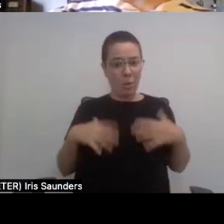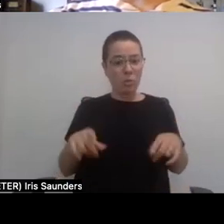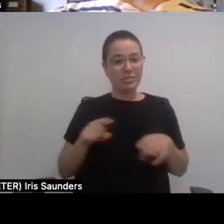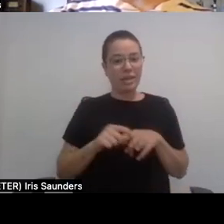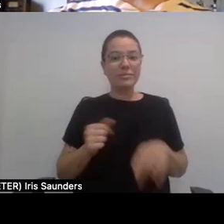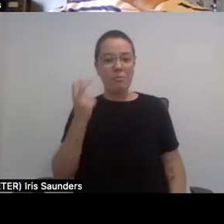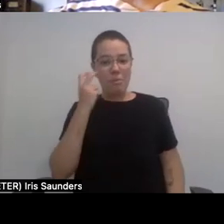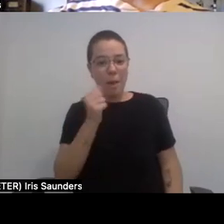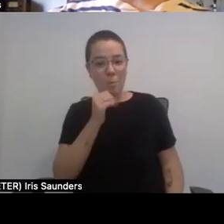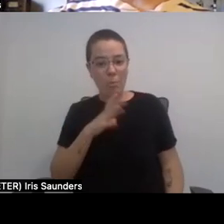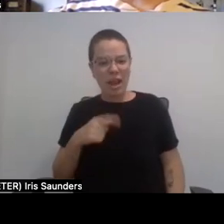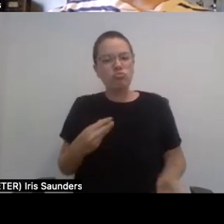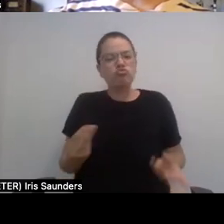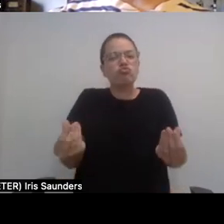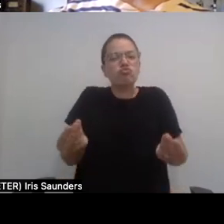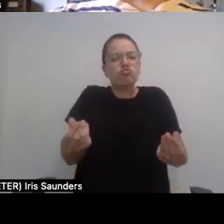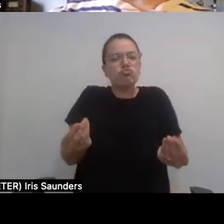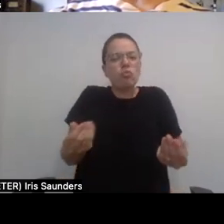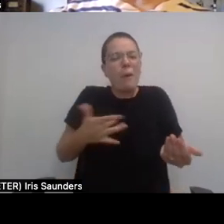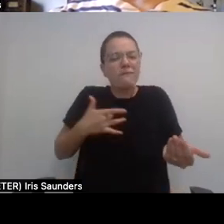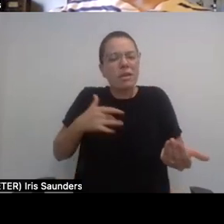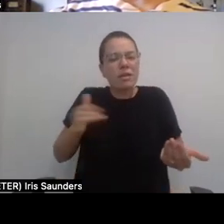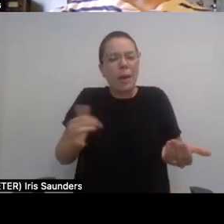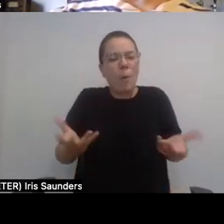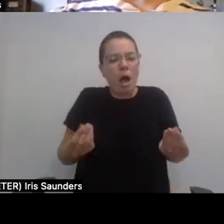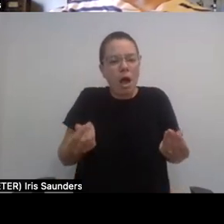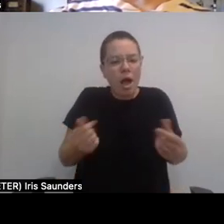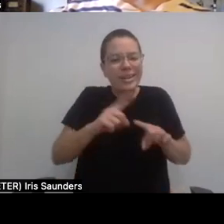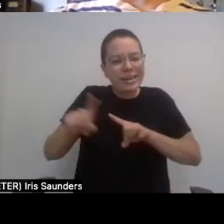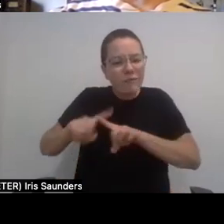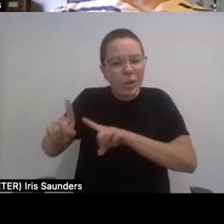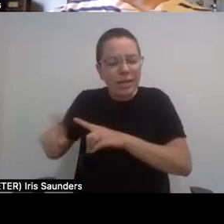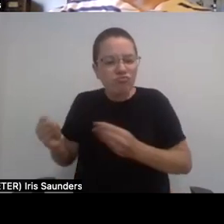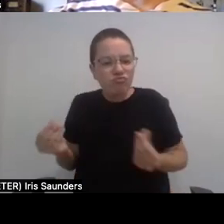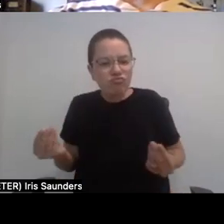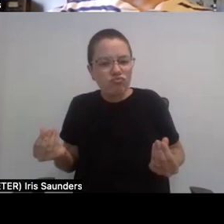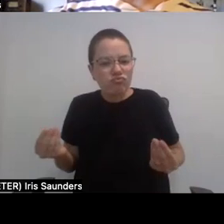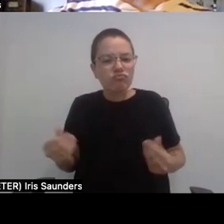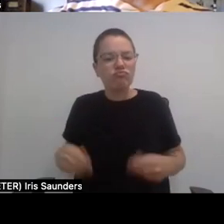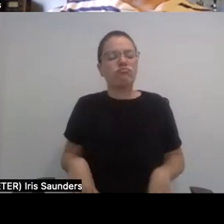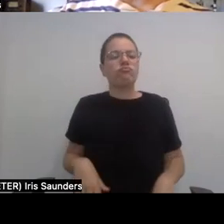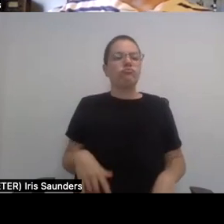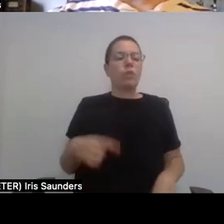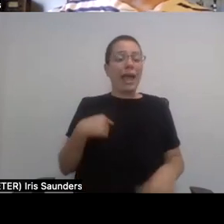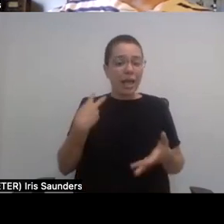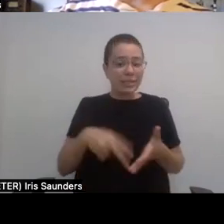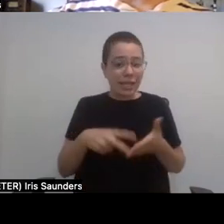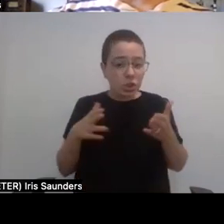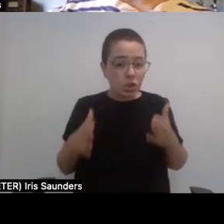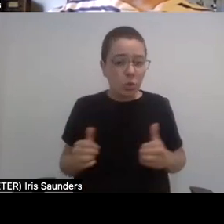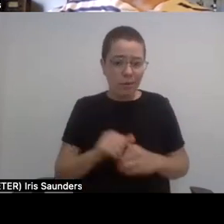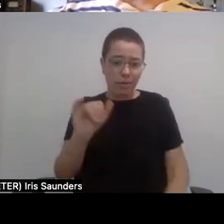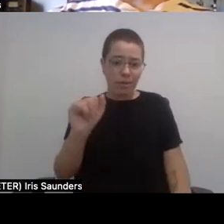So, I am playing with a lot of textures and fabrics. I'm really excited about that. I also dance with Infinite Flow